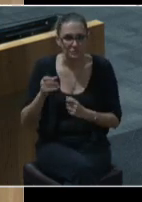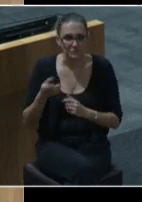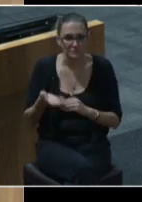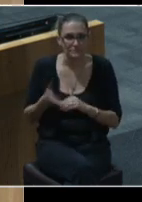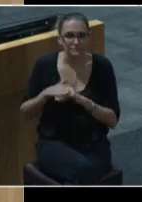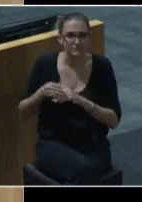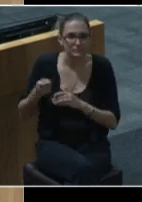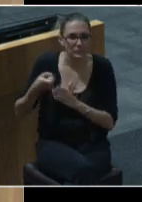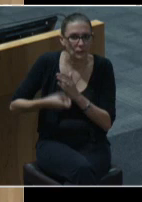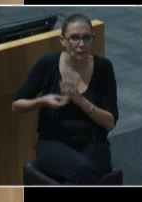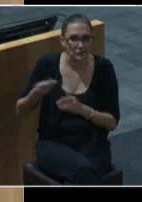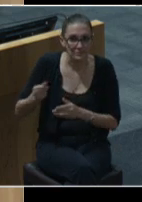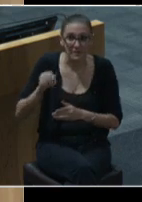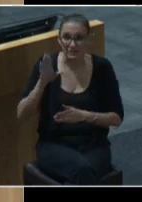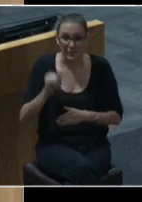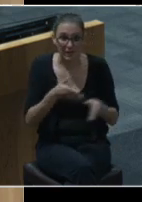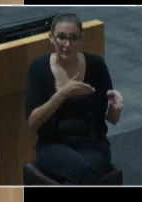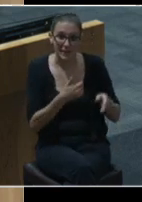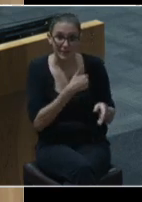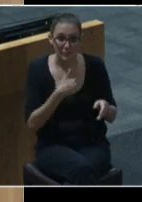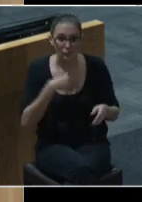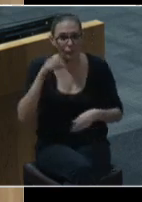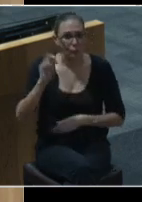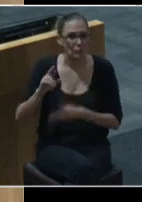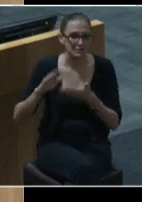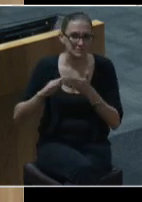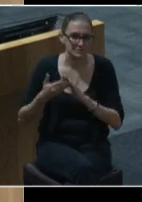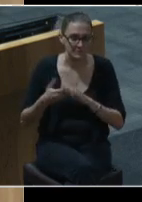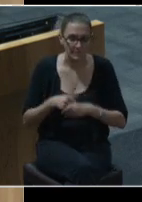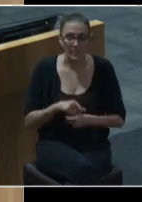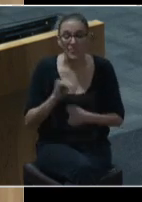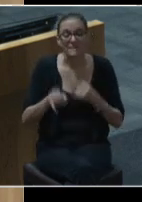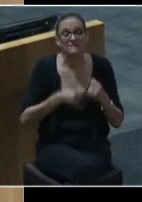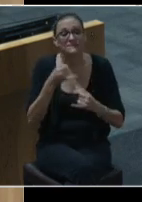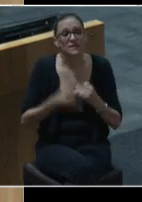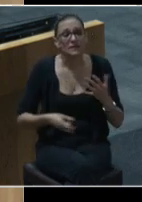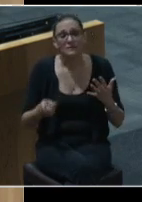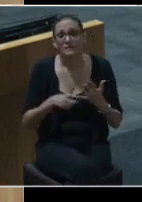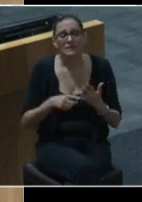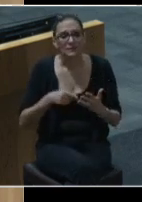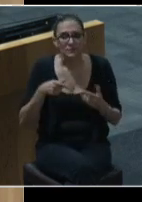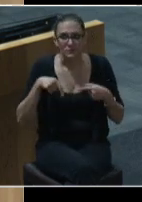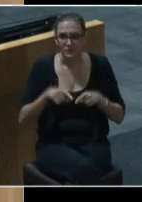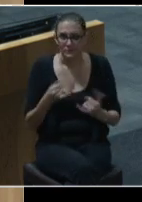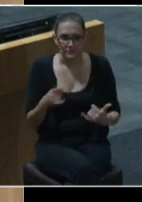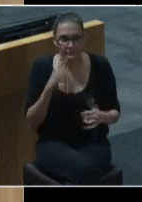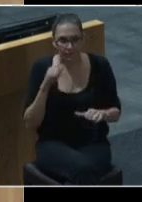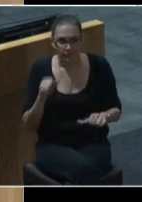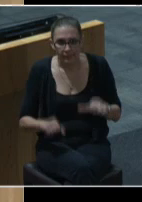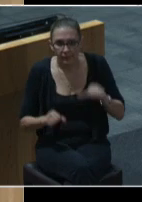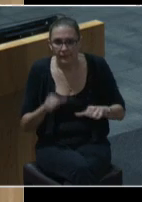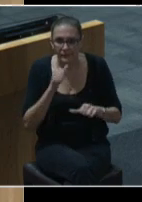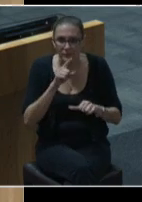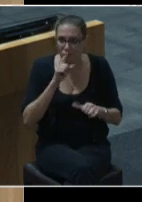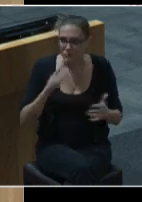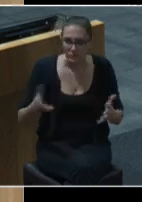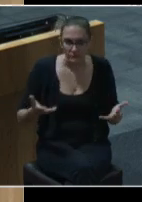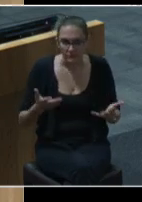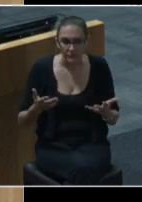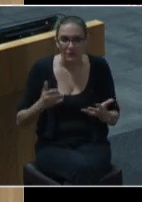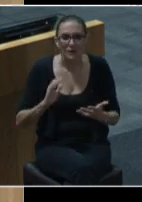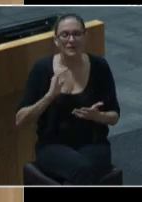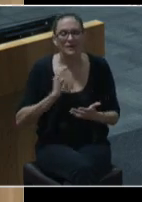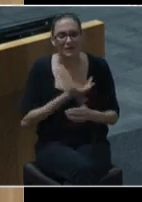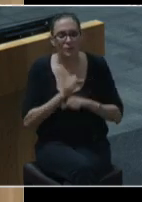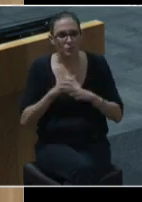city or by plan members. Finally, in this time of such great uncertainty, our employees deserve to know that the